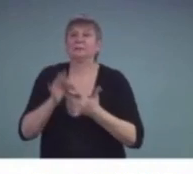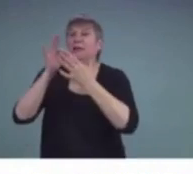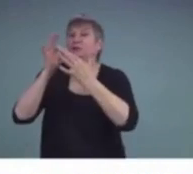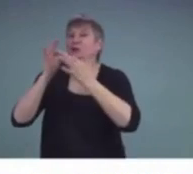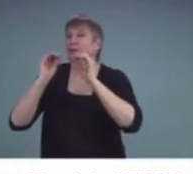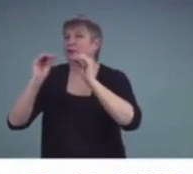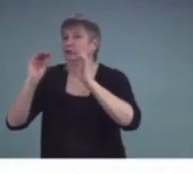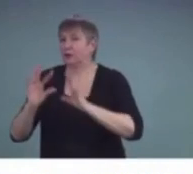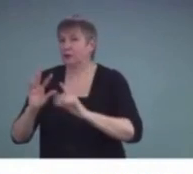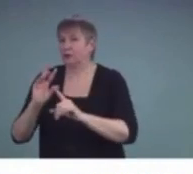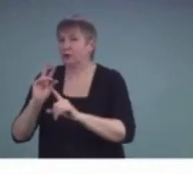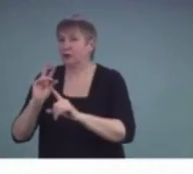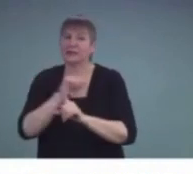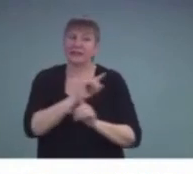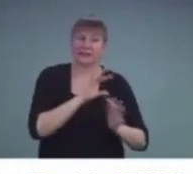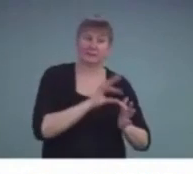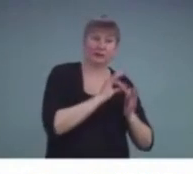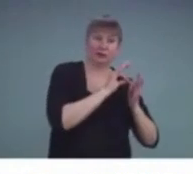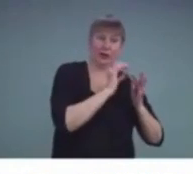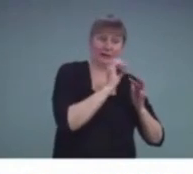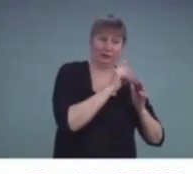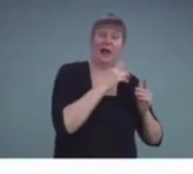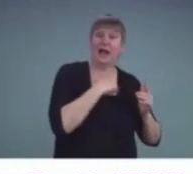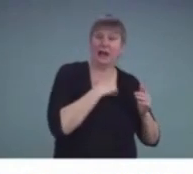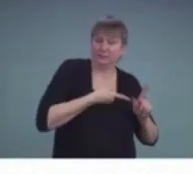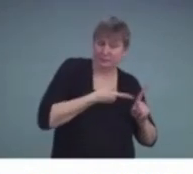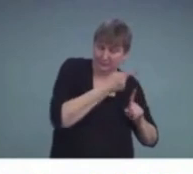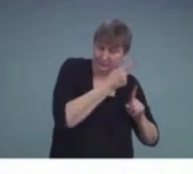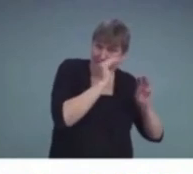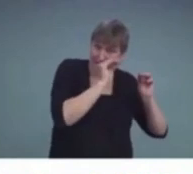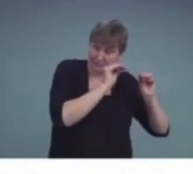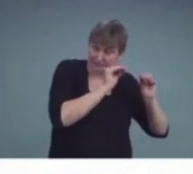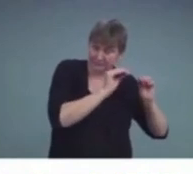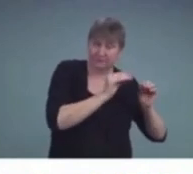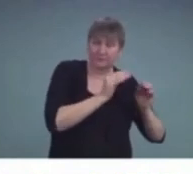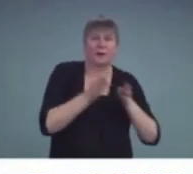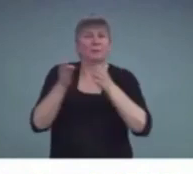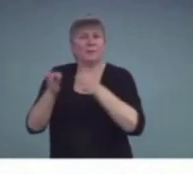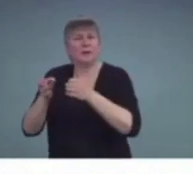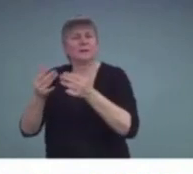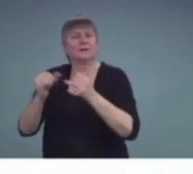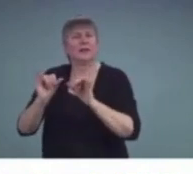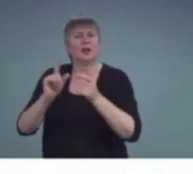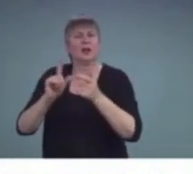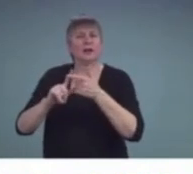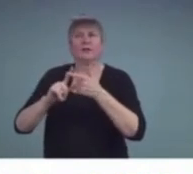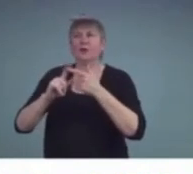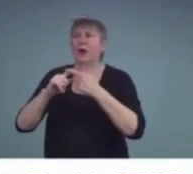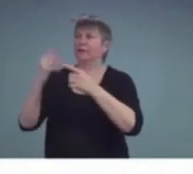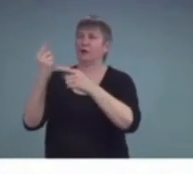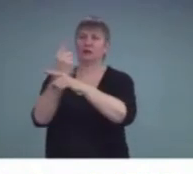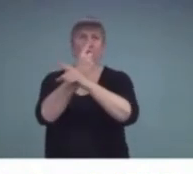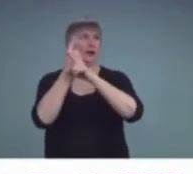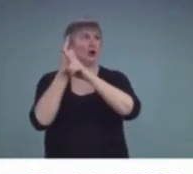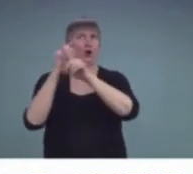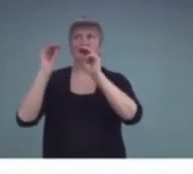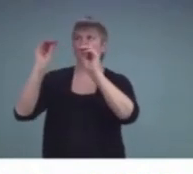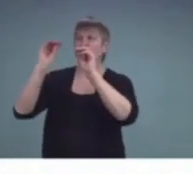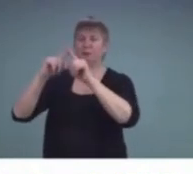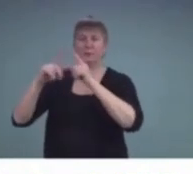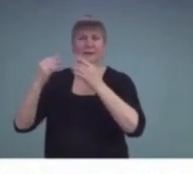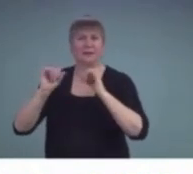It's critical that even if you don't have instructional needs, you need to have access and access to your learning environment.